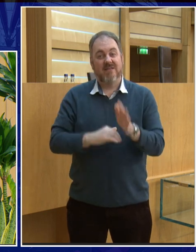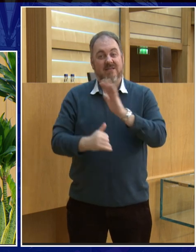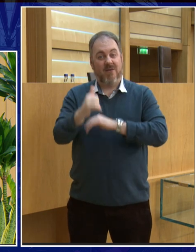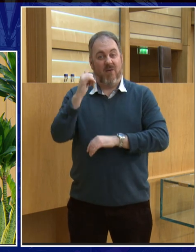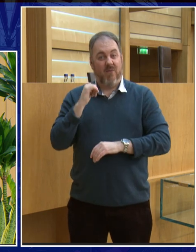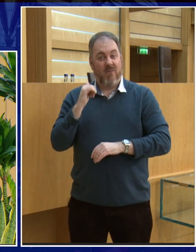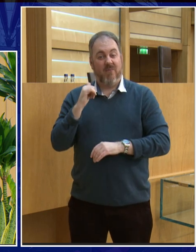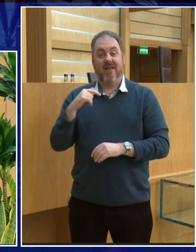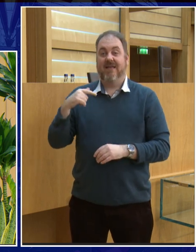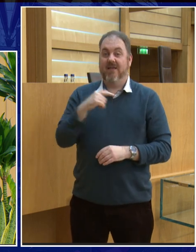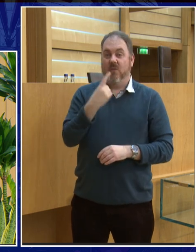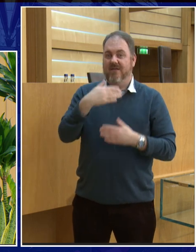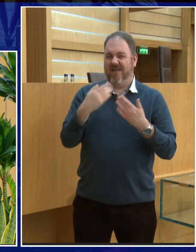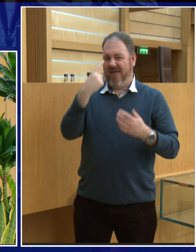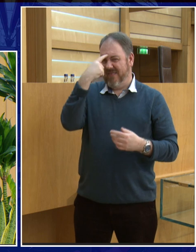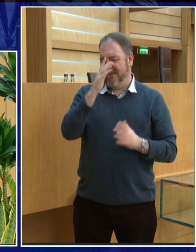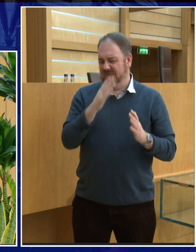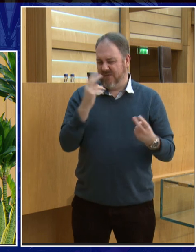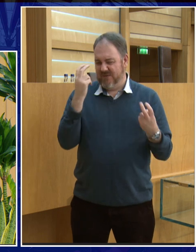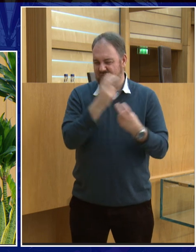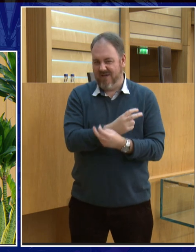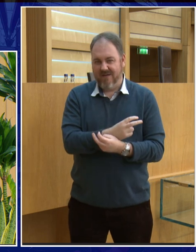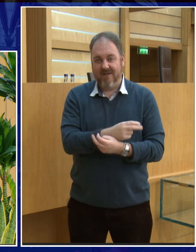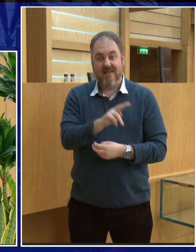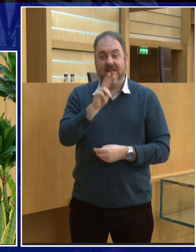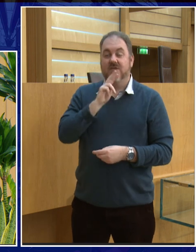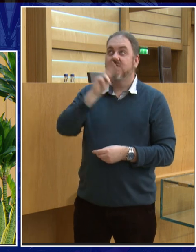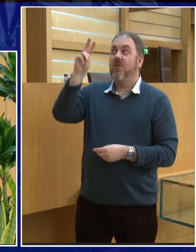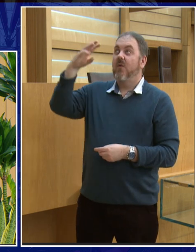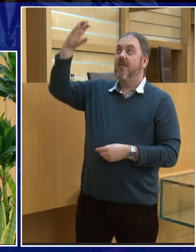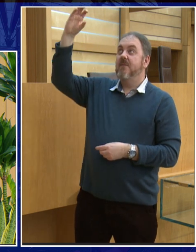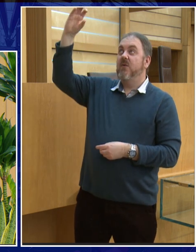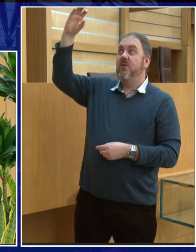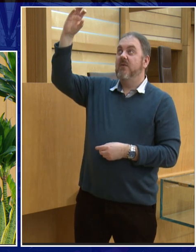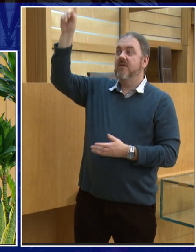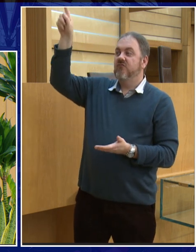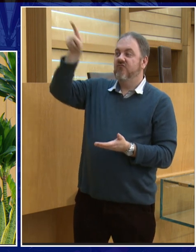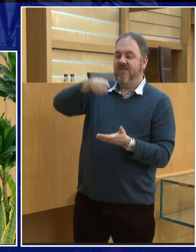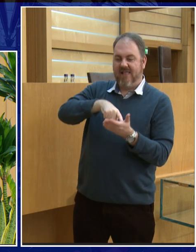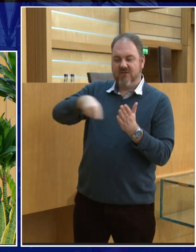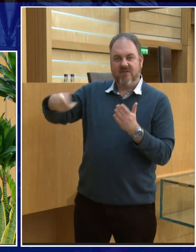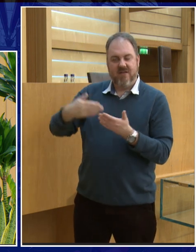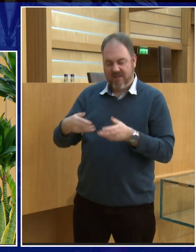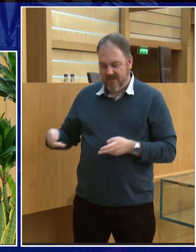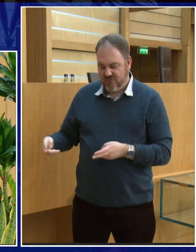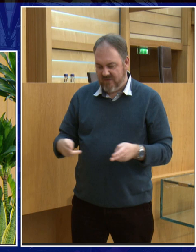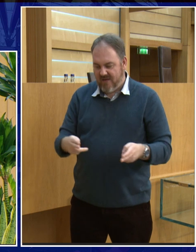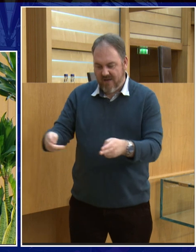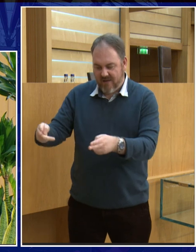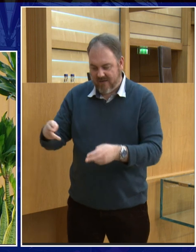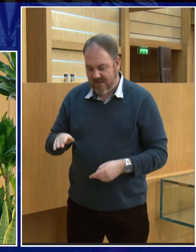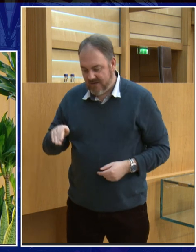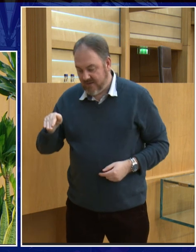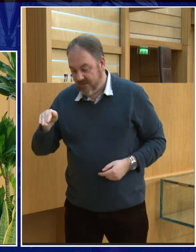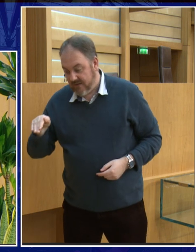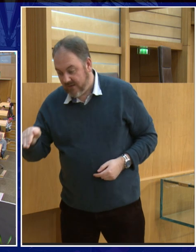rowing him across the river to take him home and he saw the reflection of the moon in the water and oh, it's the moon and he reached out to see the moon and